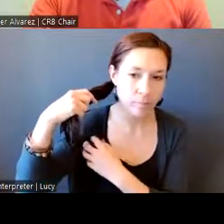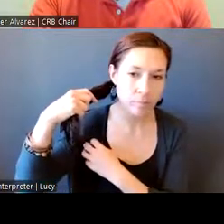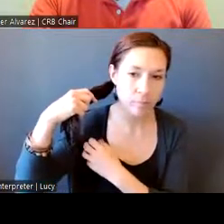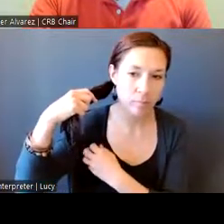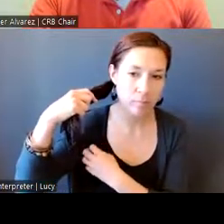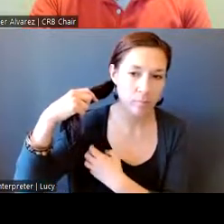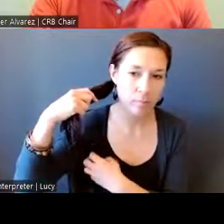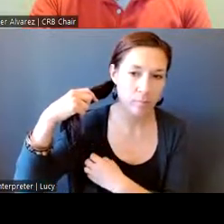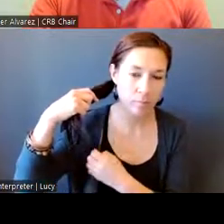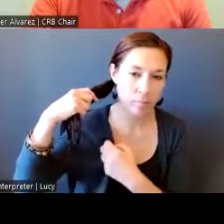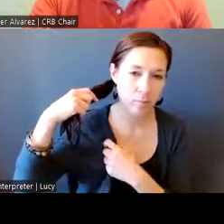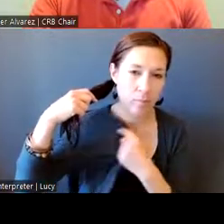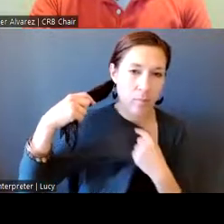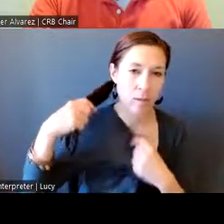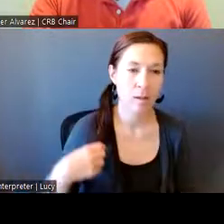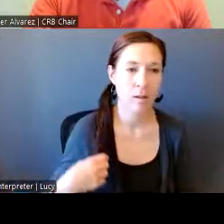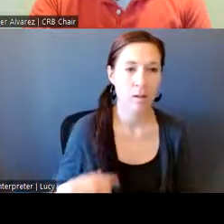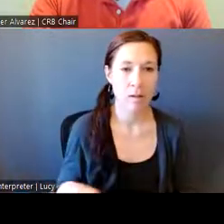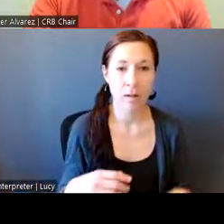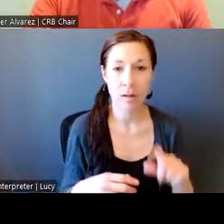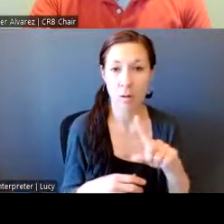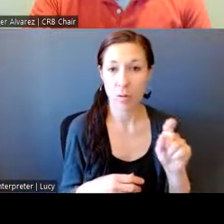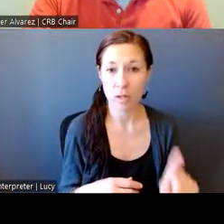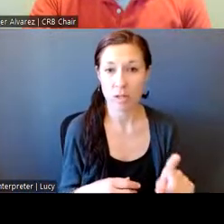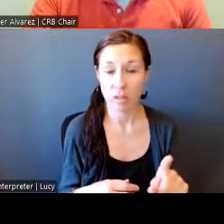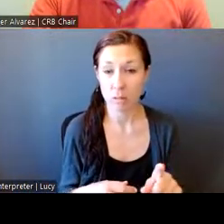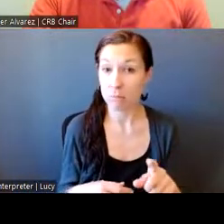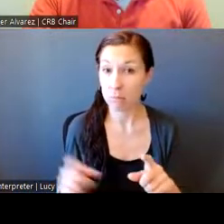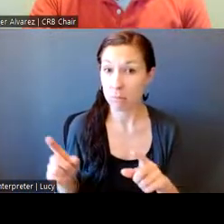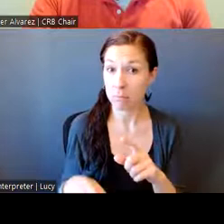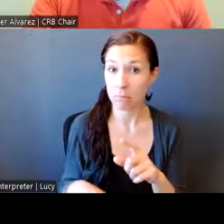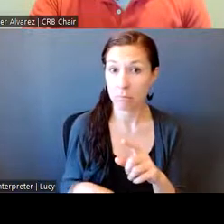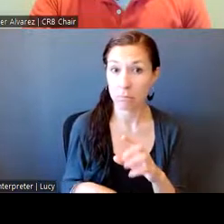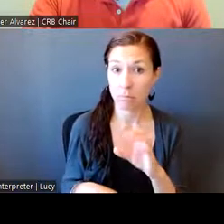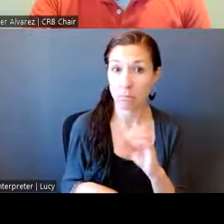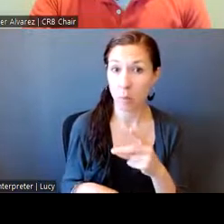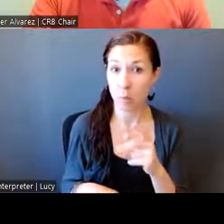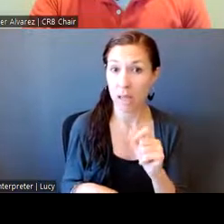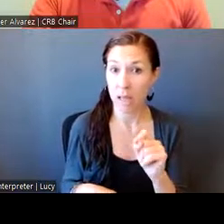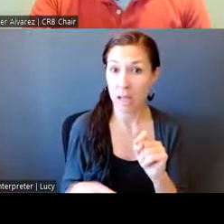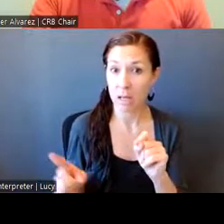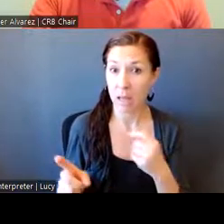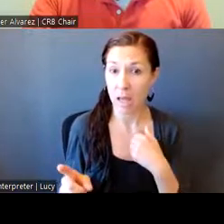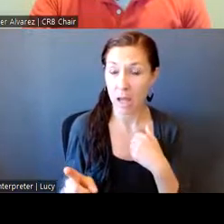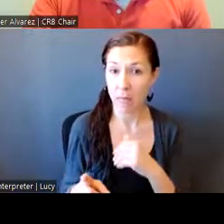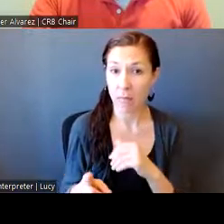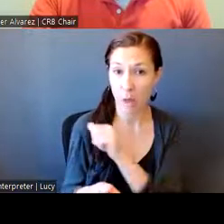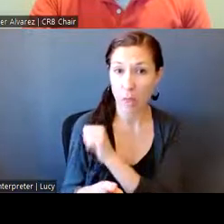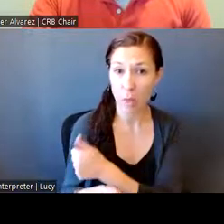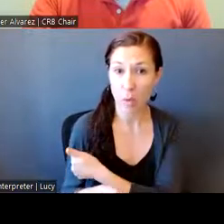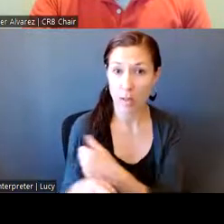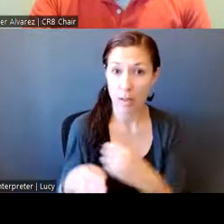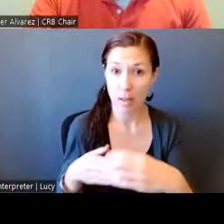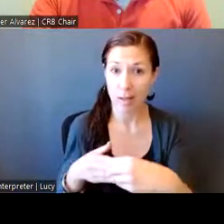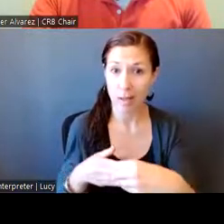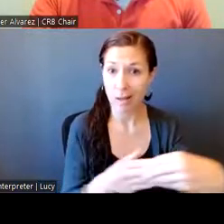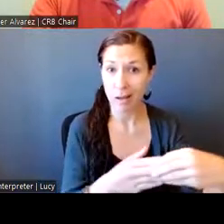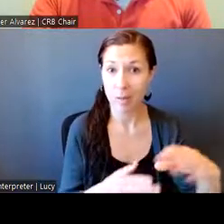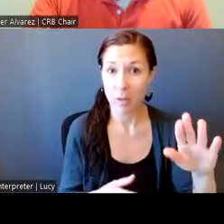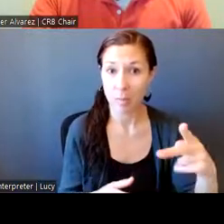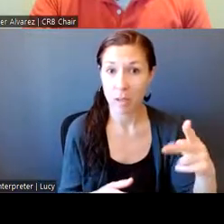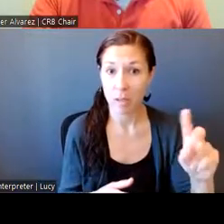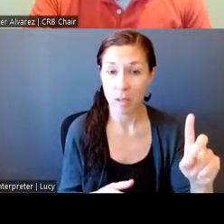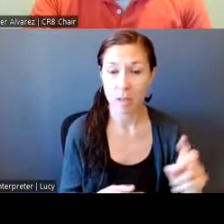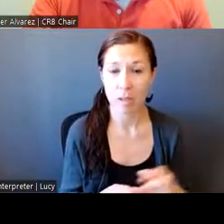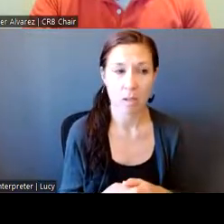feel that you all have the authority to guide BPD? Like if there is, it was brought up earlier, the way that